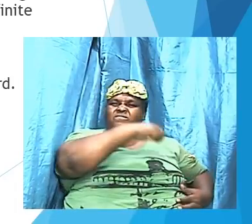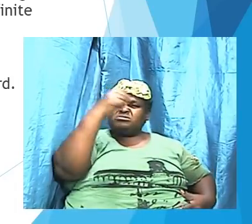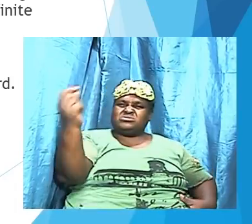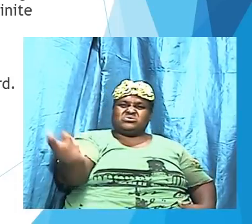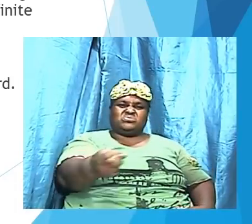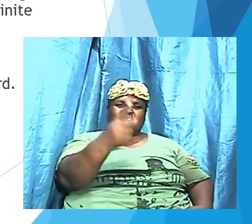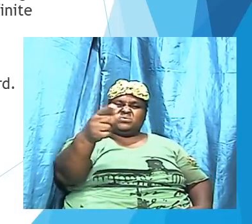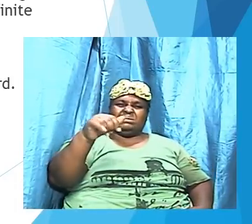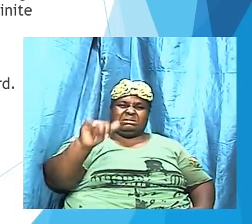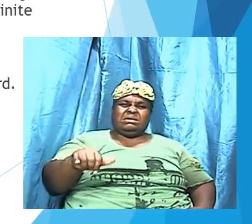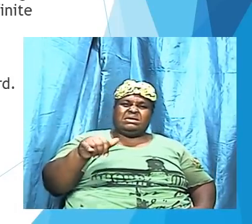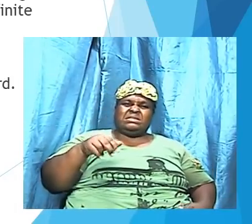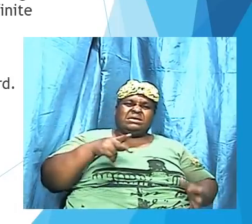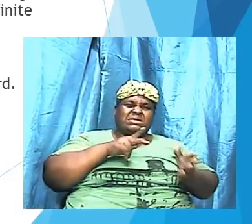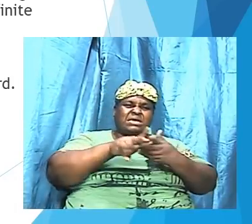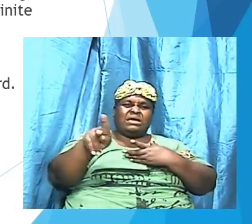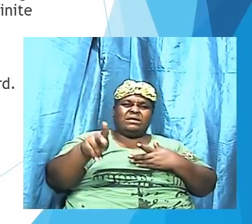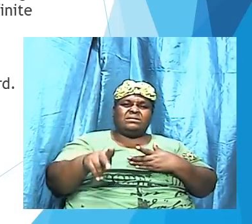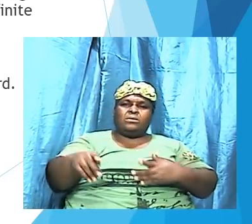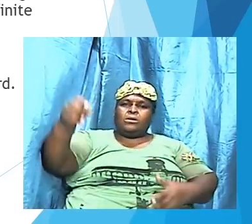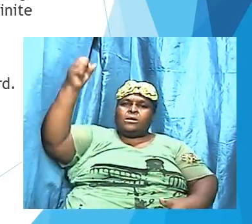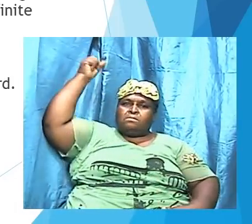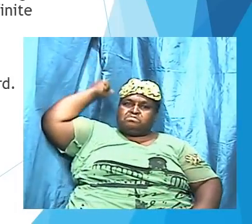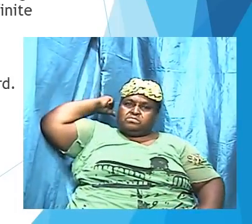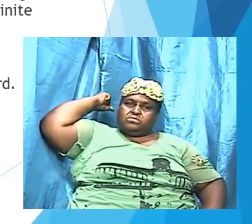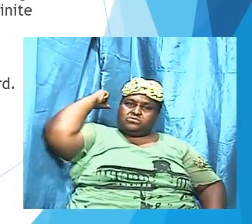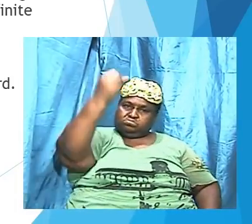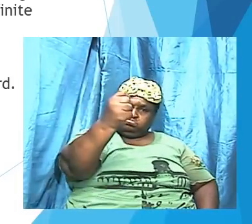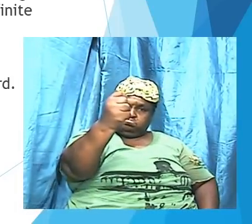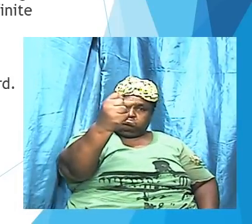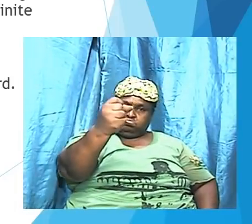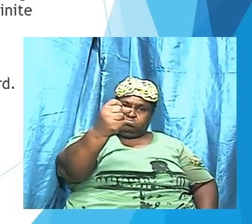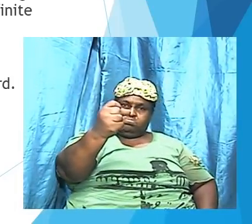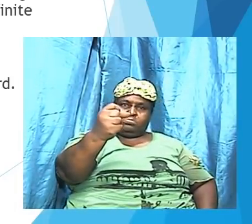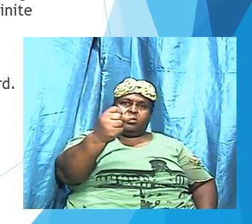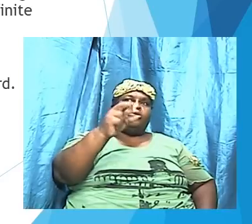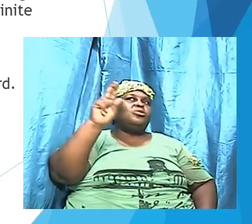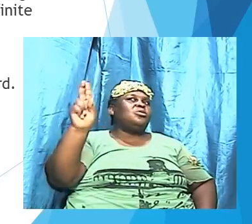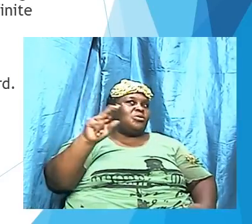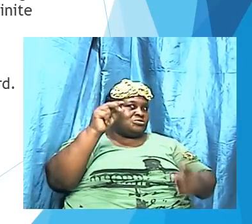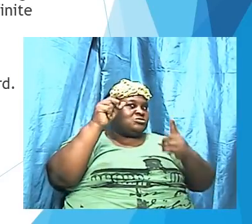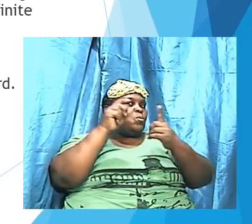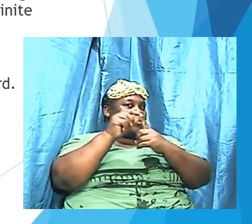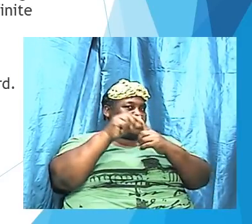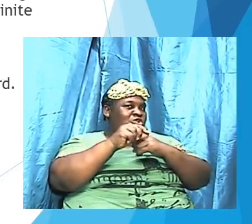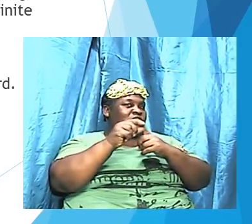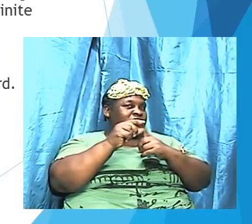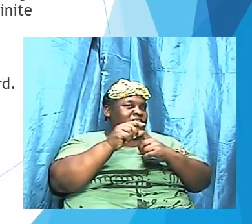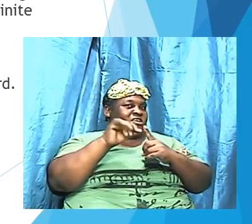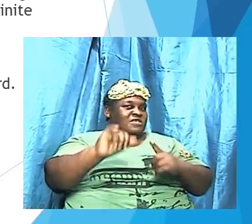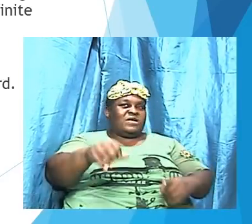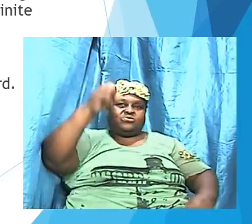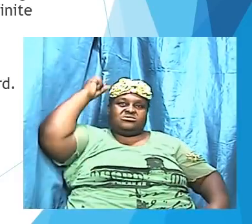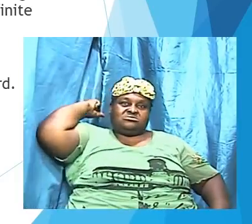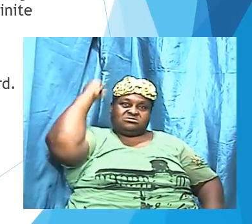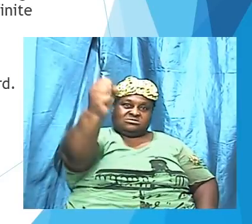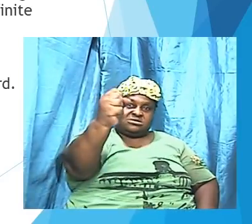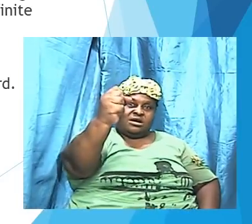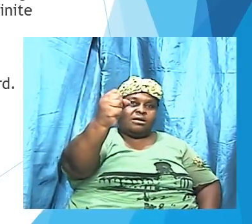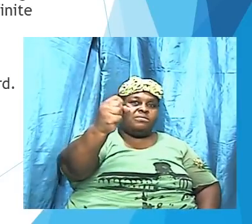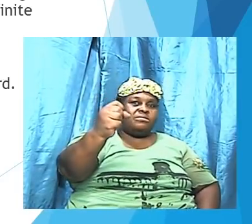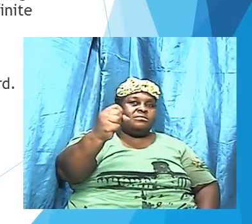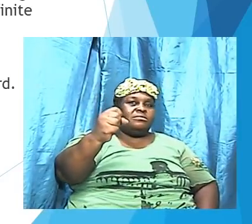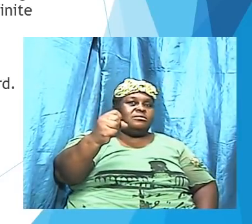contrary, it is the stabbing action of a sword that mortally wounds the